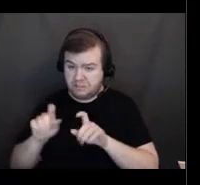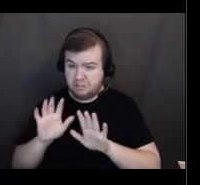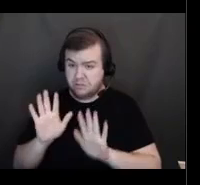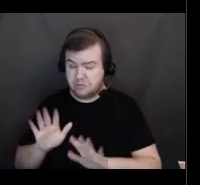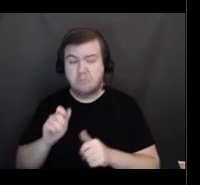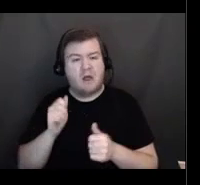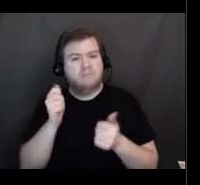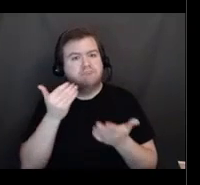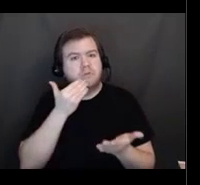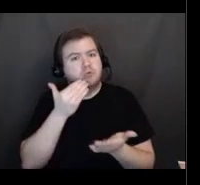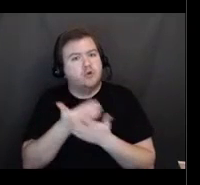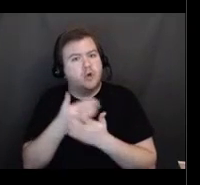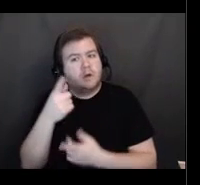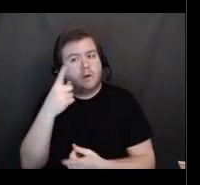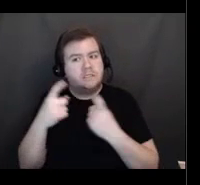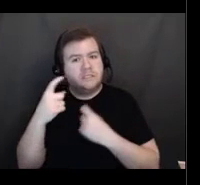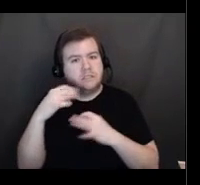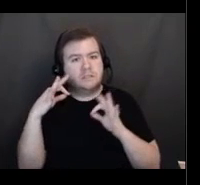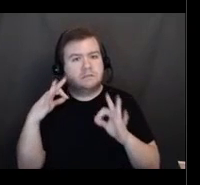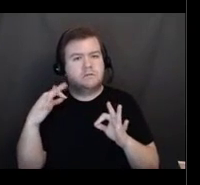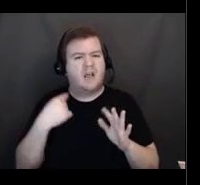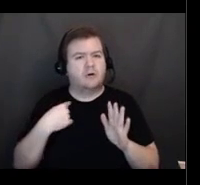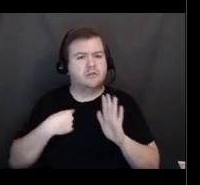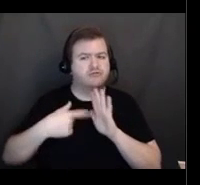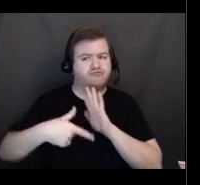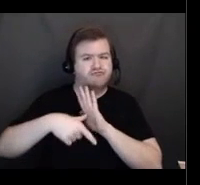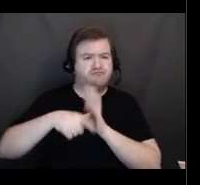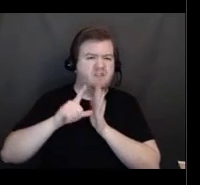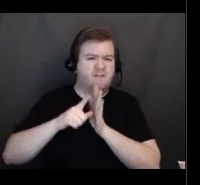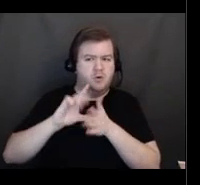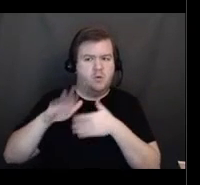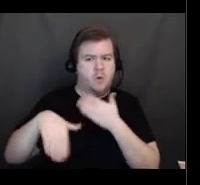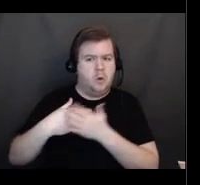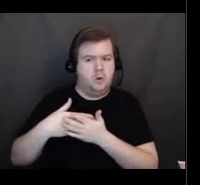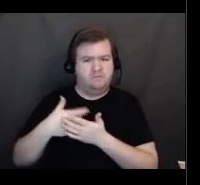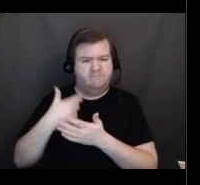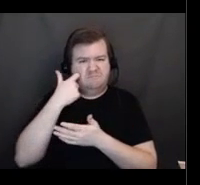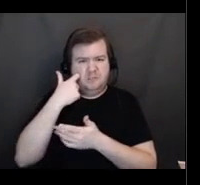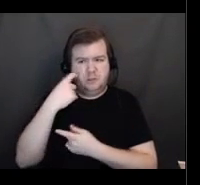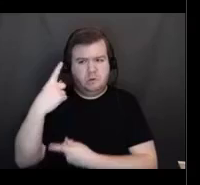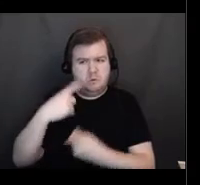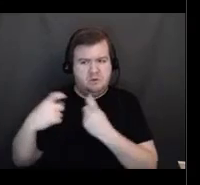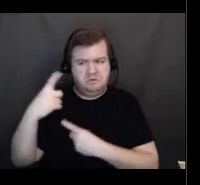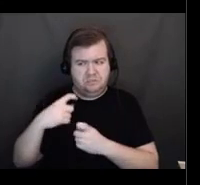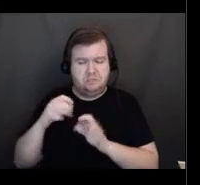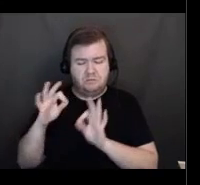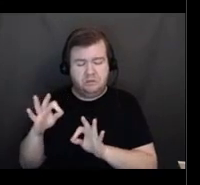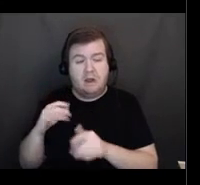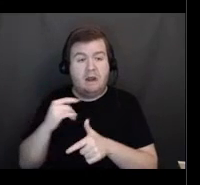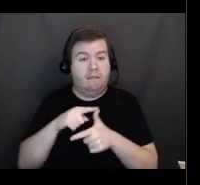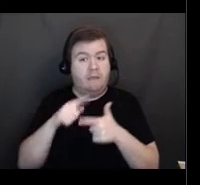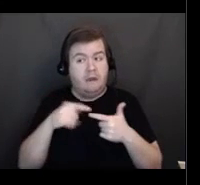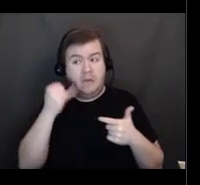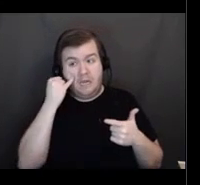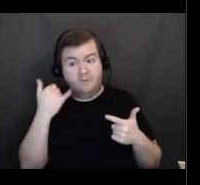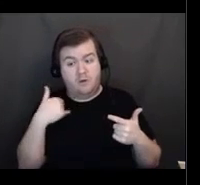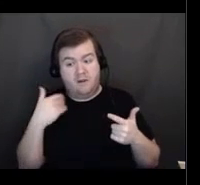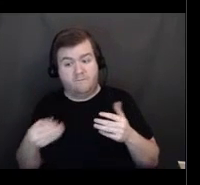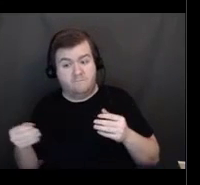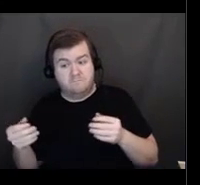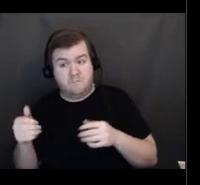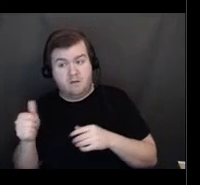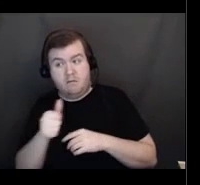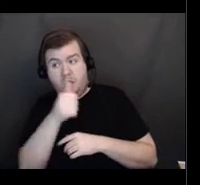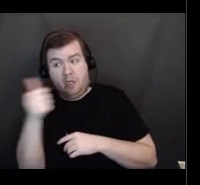questions. So, I'm just going to review those questions with you. And then, again, if you have a question that you'd like to ask that